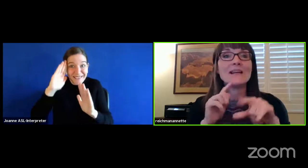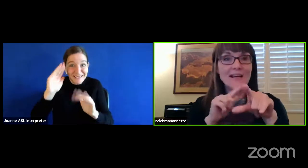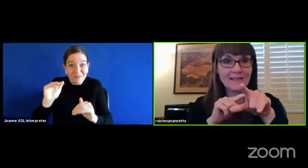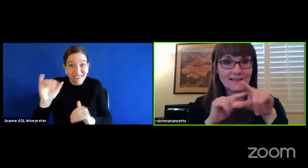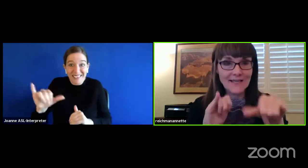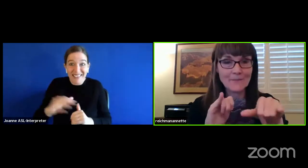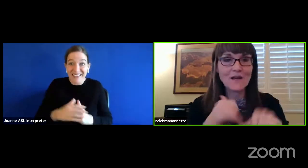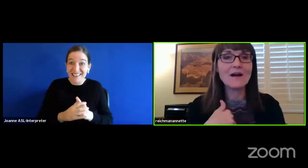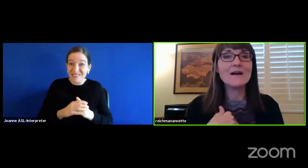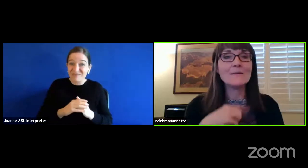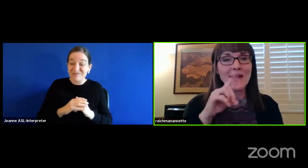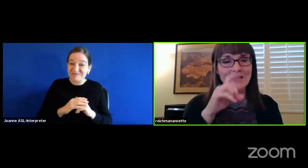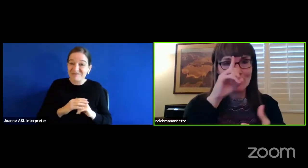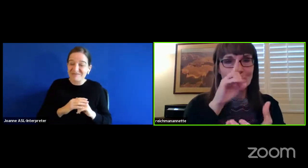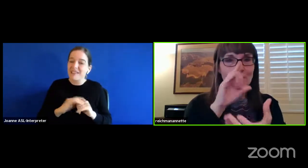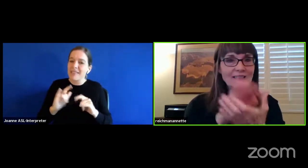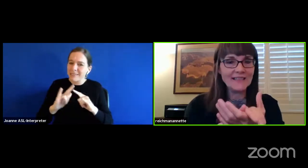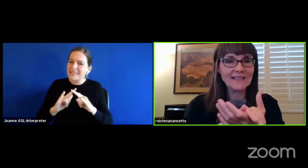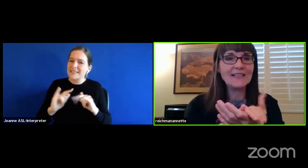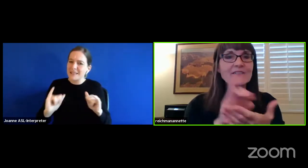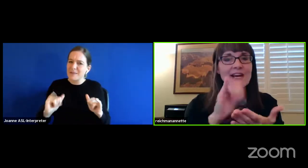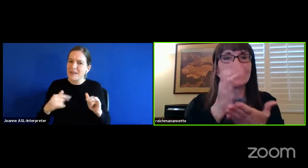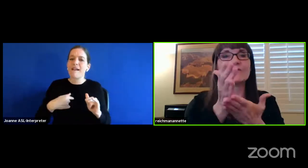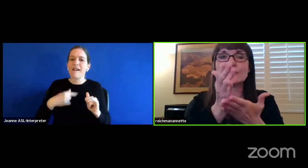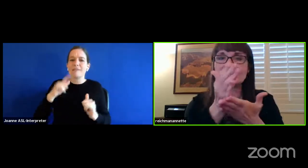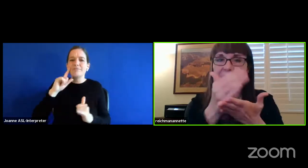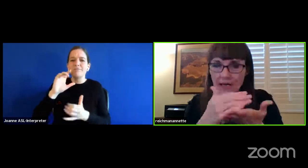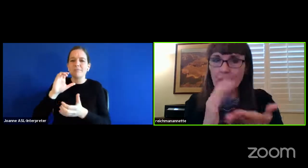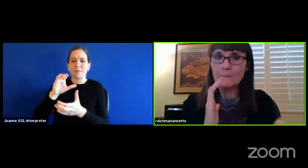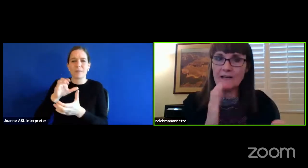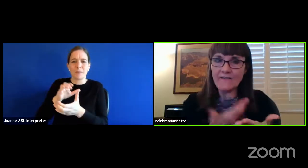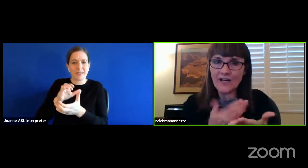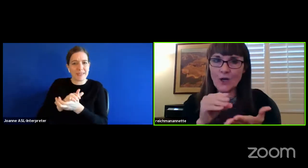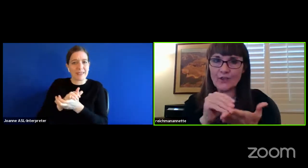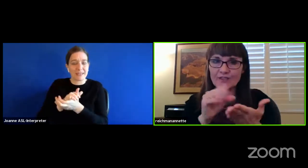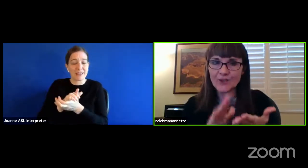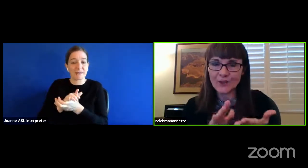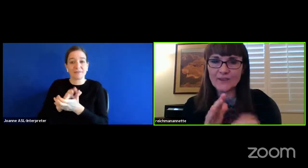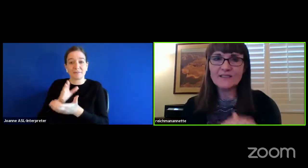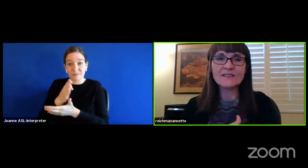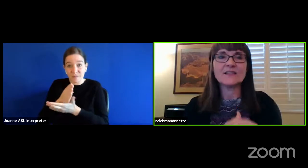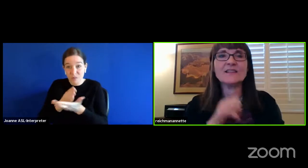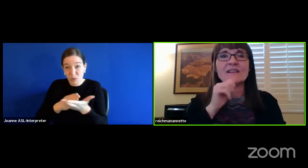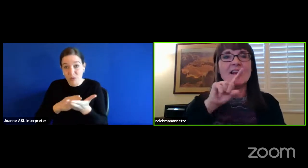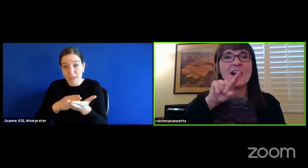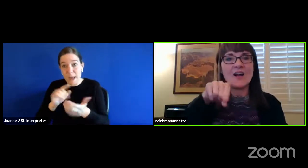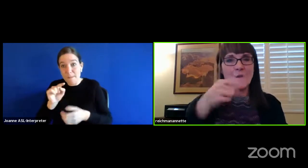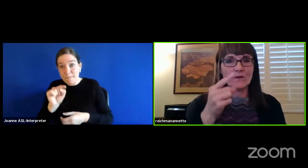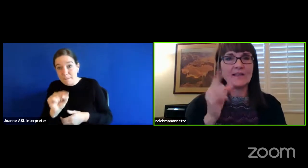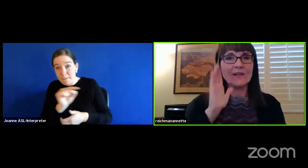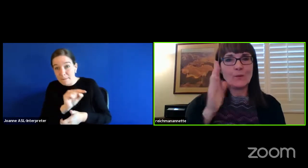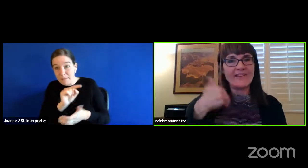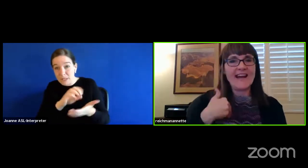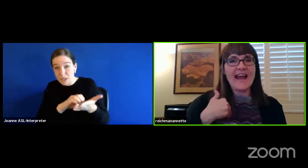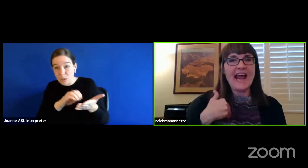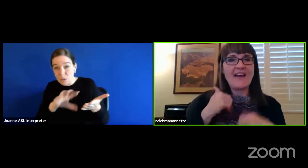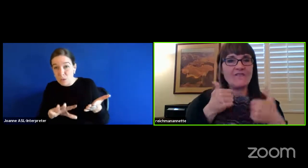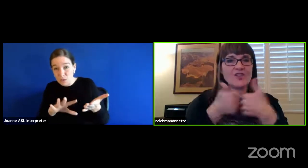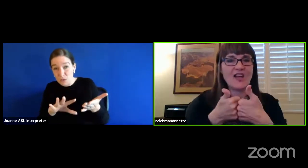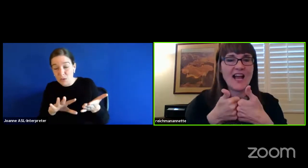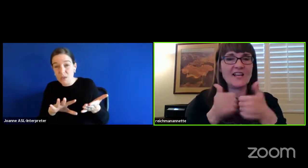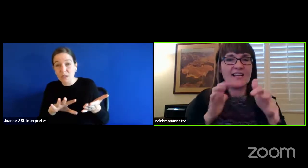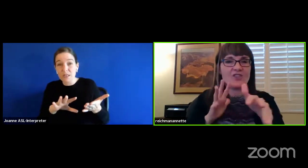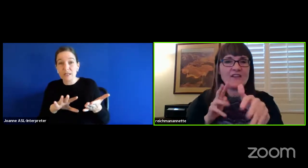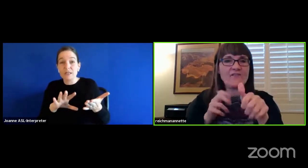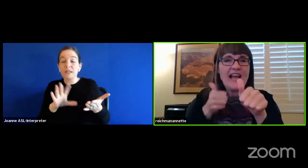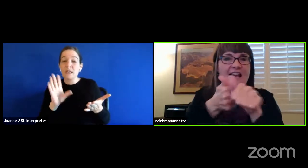At the same time, I do believe that for some of our students, not only will they have